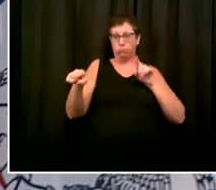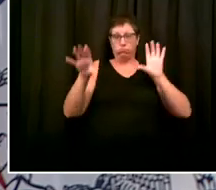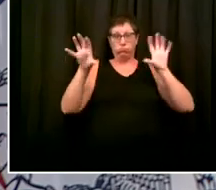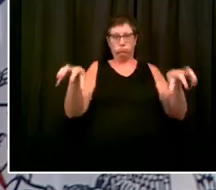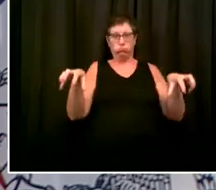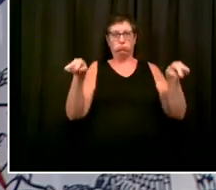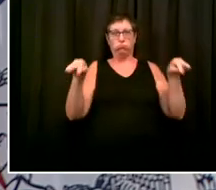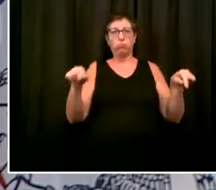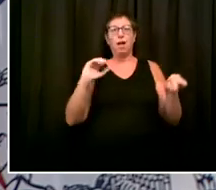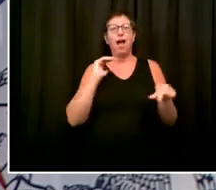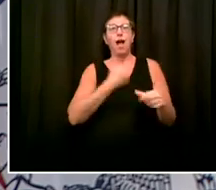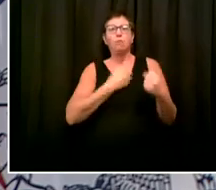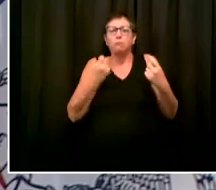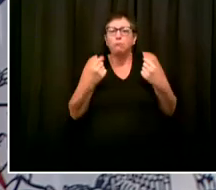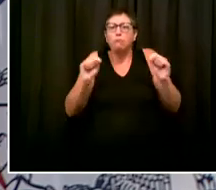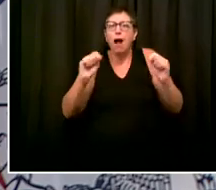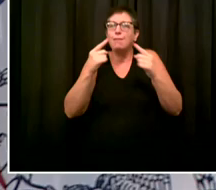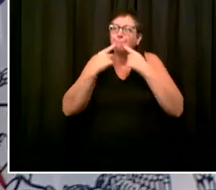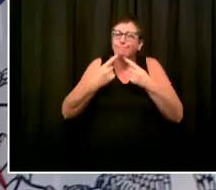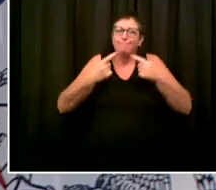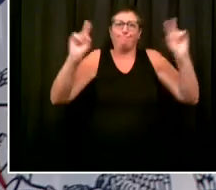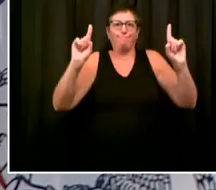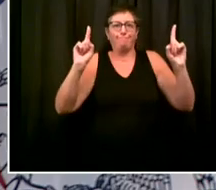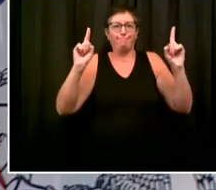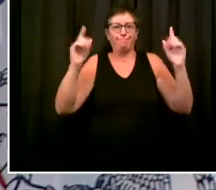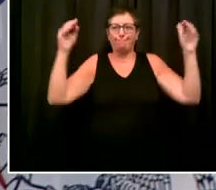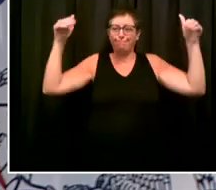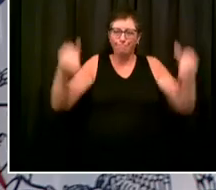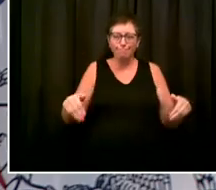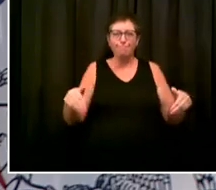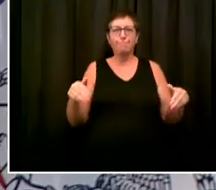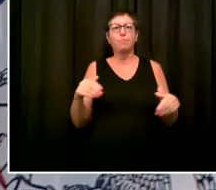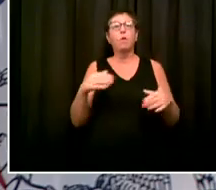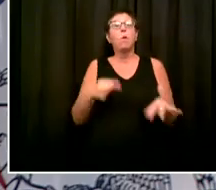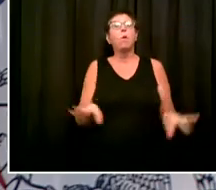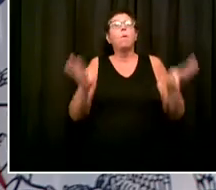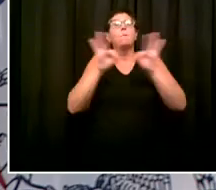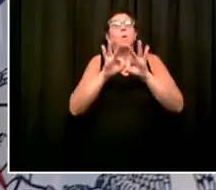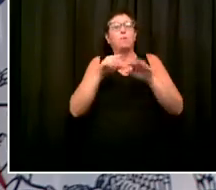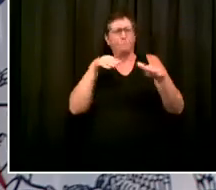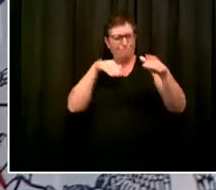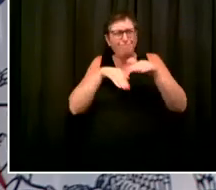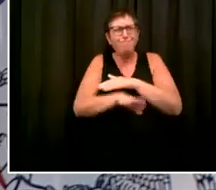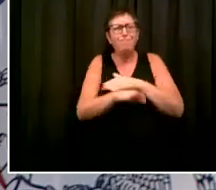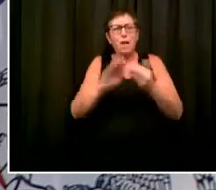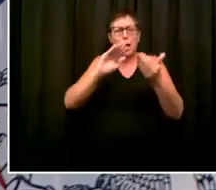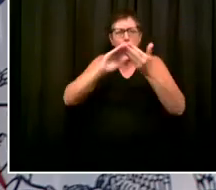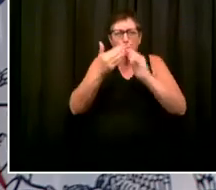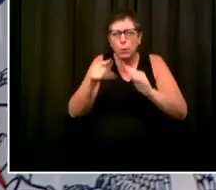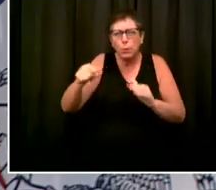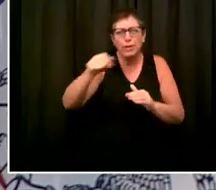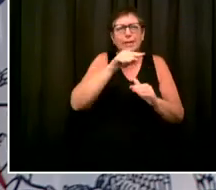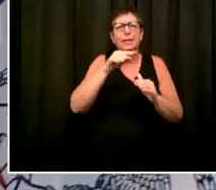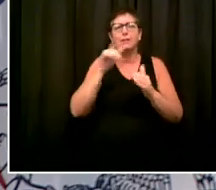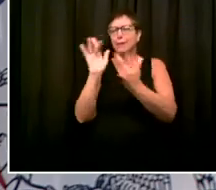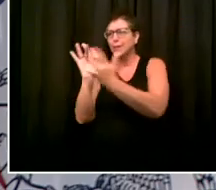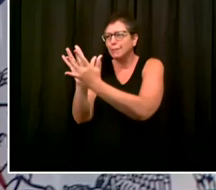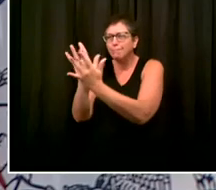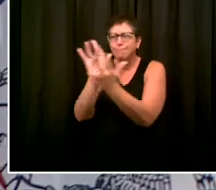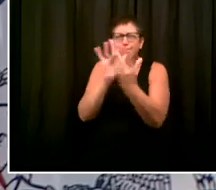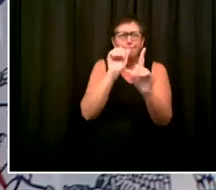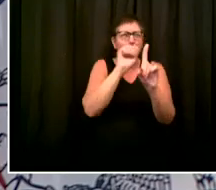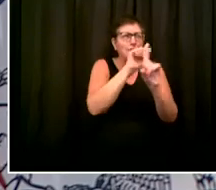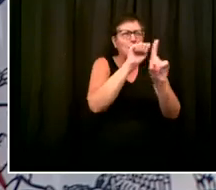deeply into communities, engage people often in their own language and get people to join us in being vigilant and following through for the